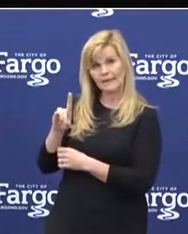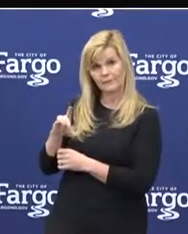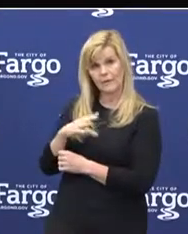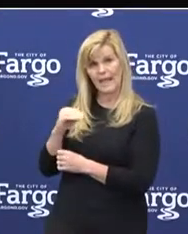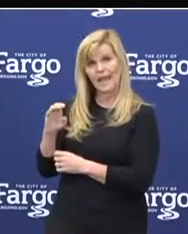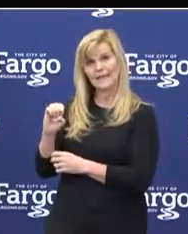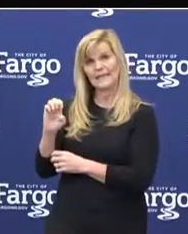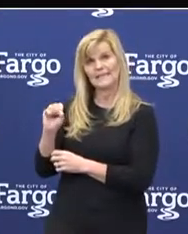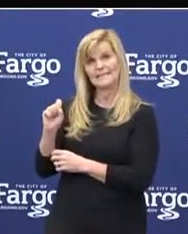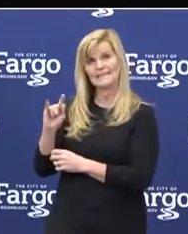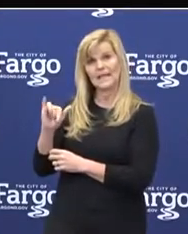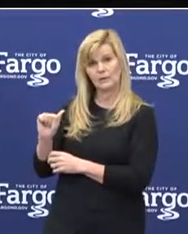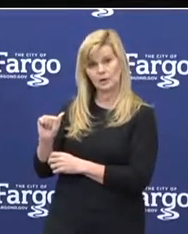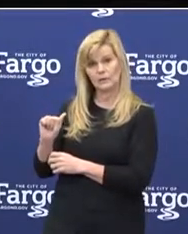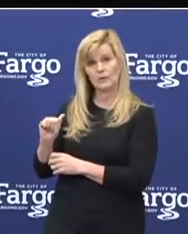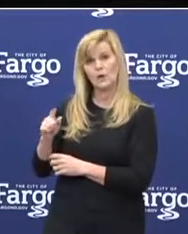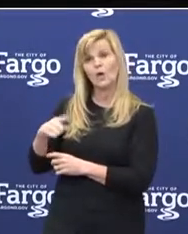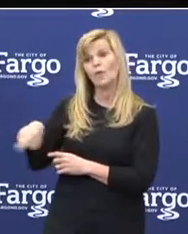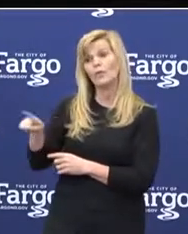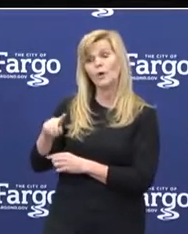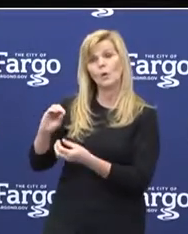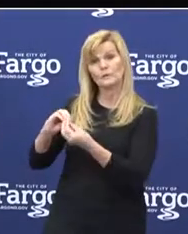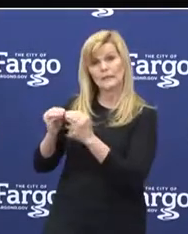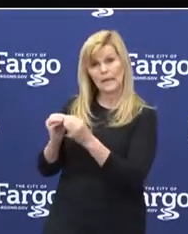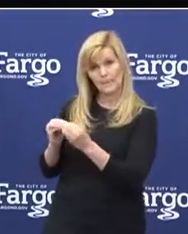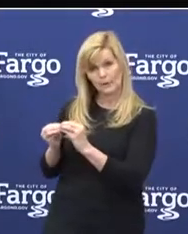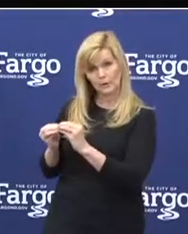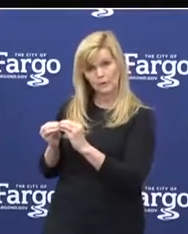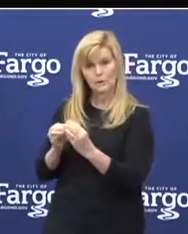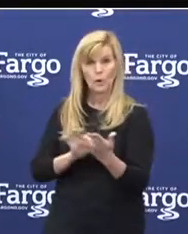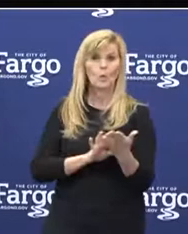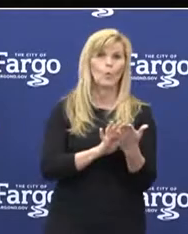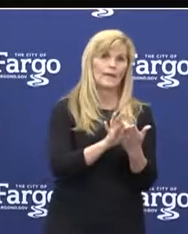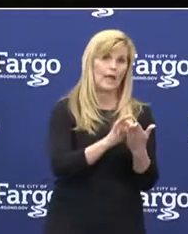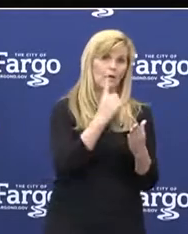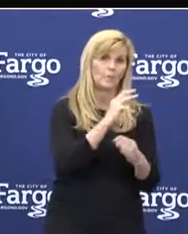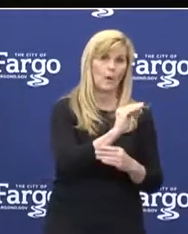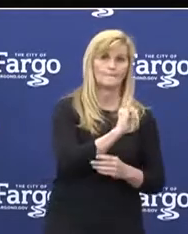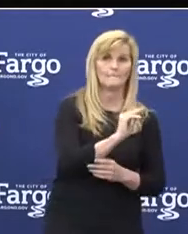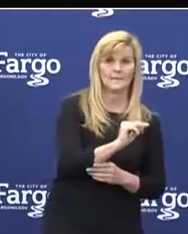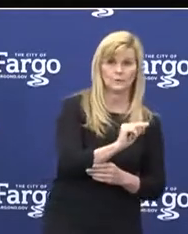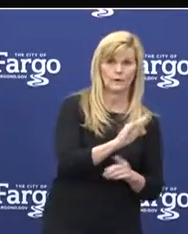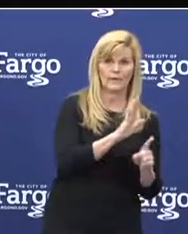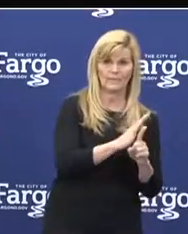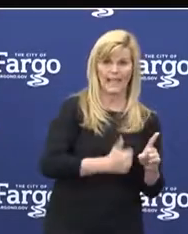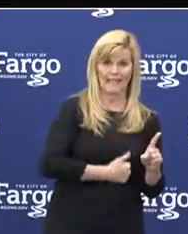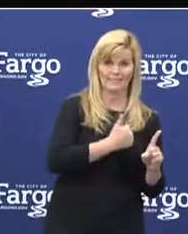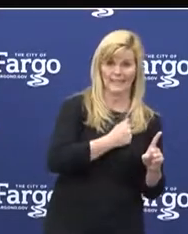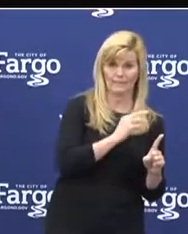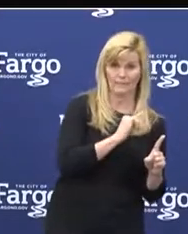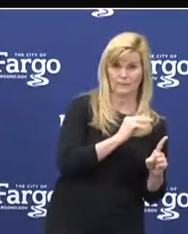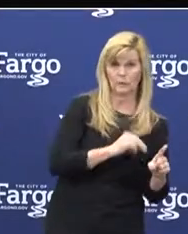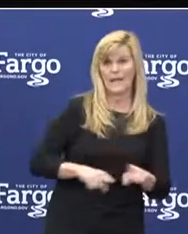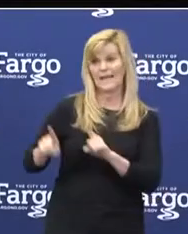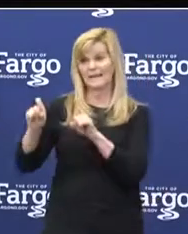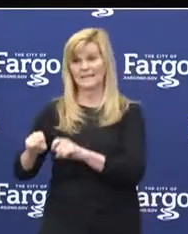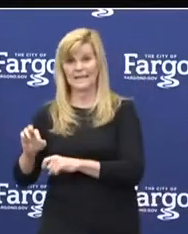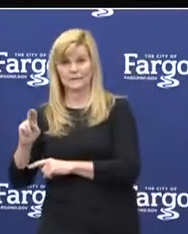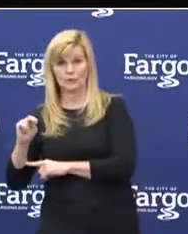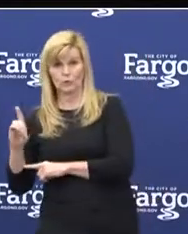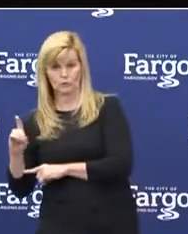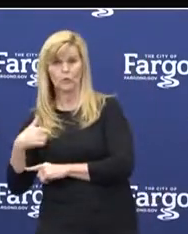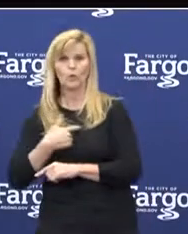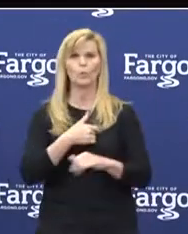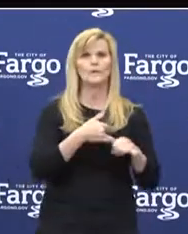All those numbers, though, are counted on the Minnesota side when they're a Minnesota resident. In Clay